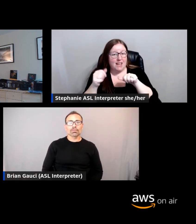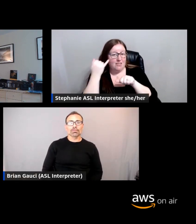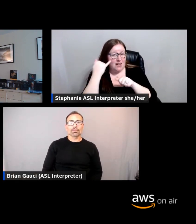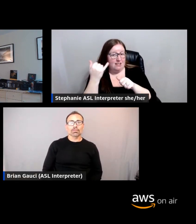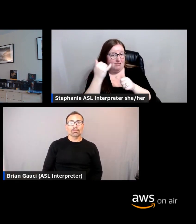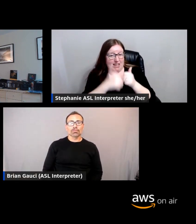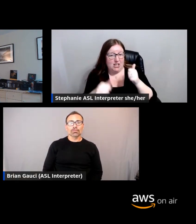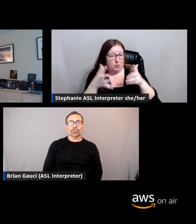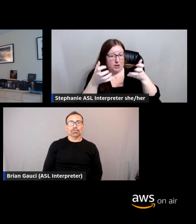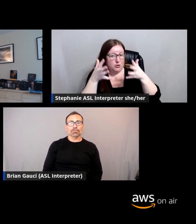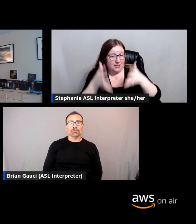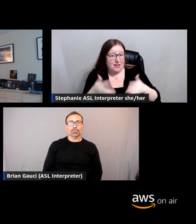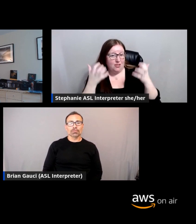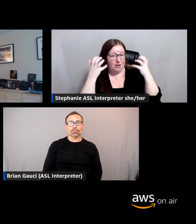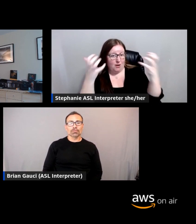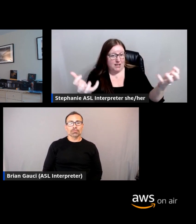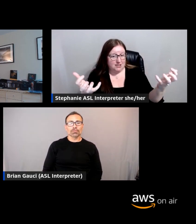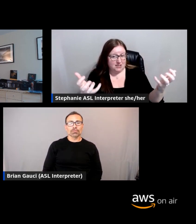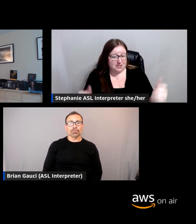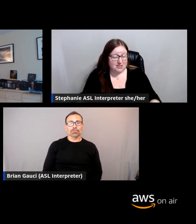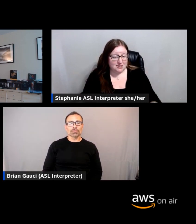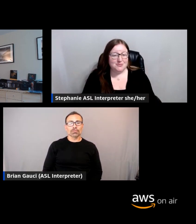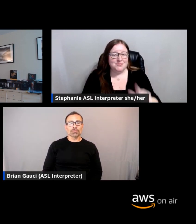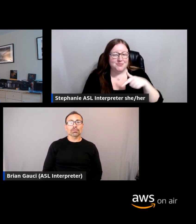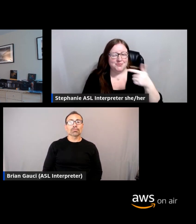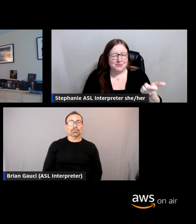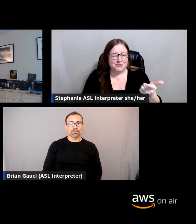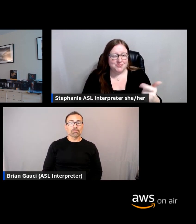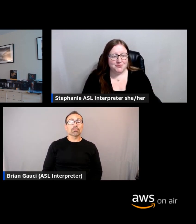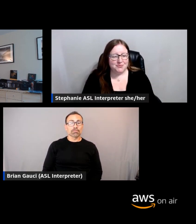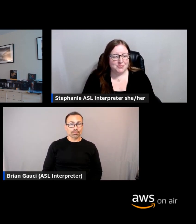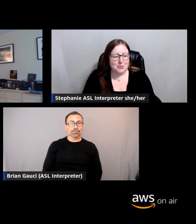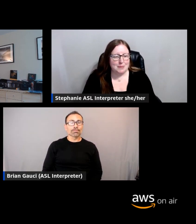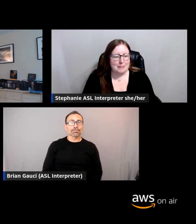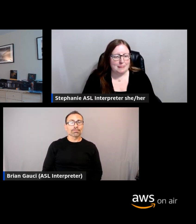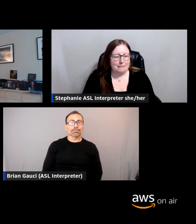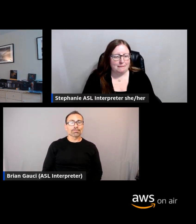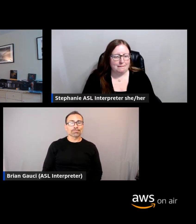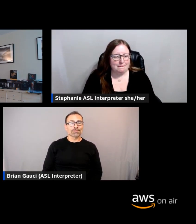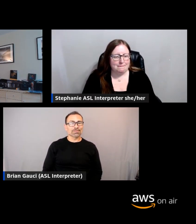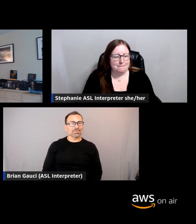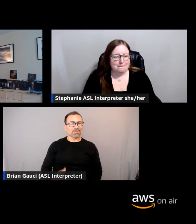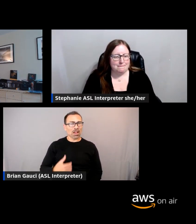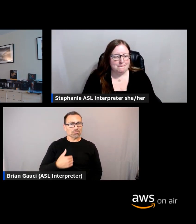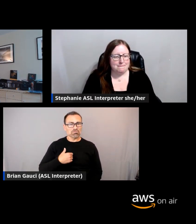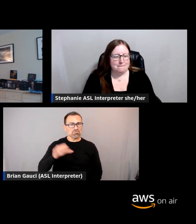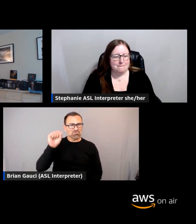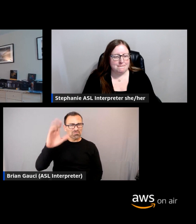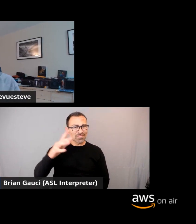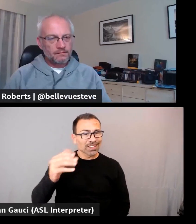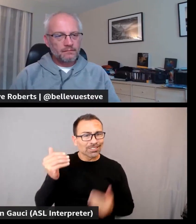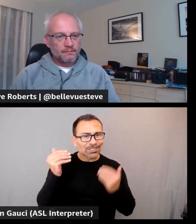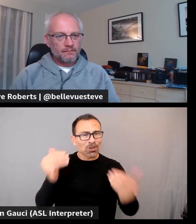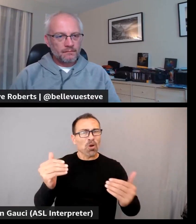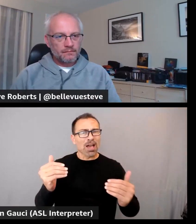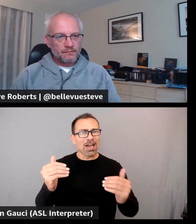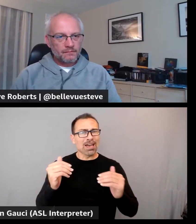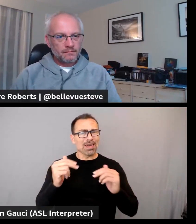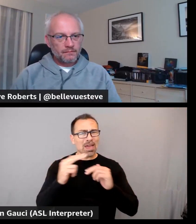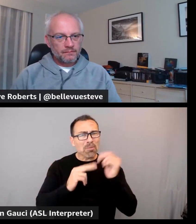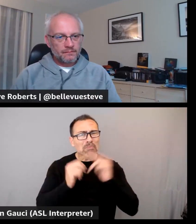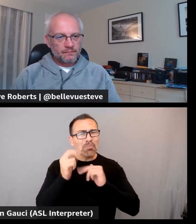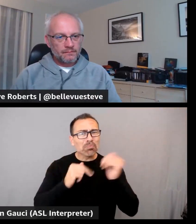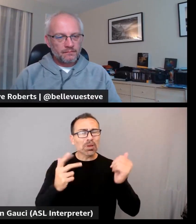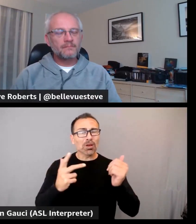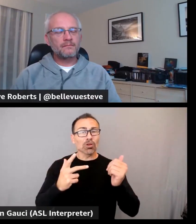you want to leave our audience with? You know, I would just say, you know, go build. Benefit from the flexibility that all these new tools